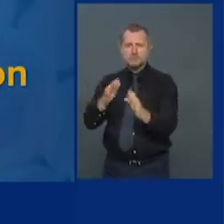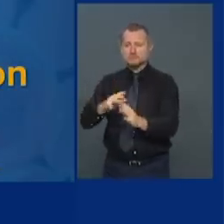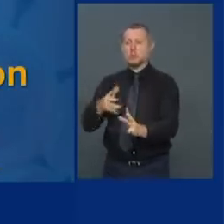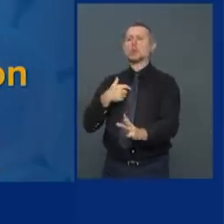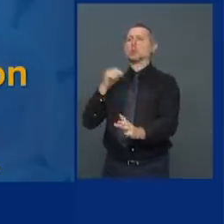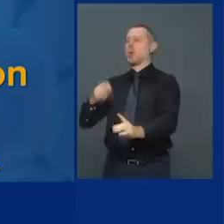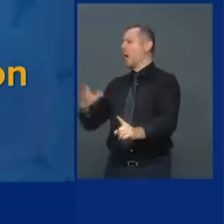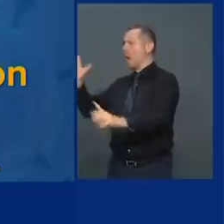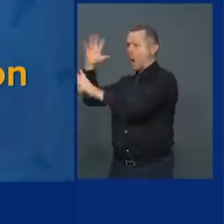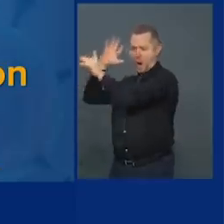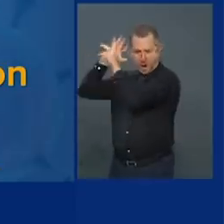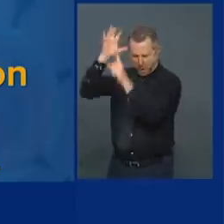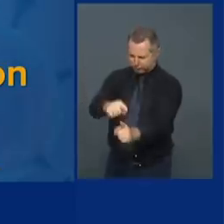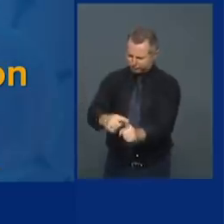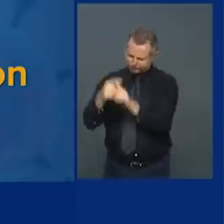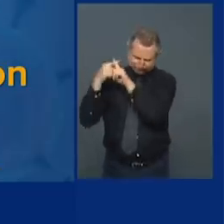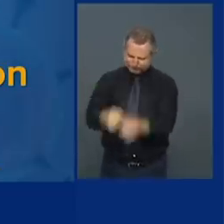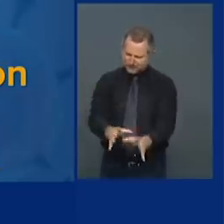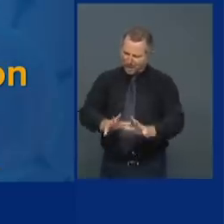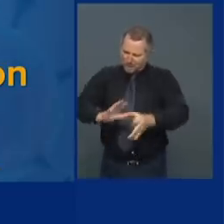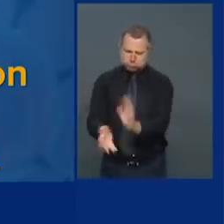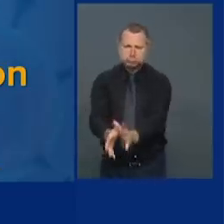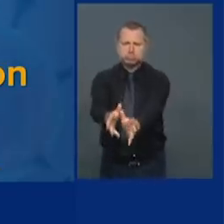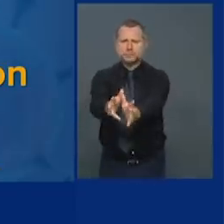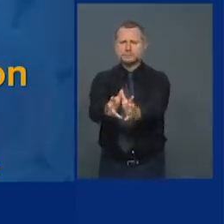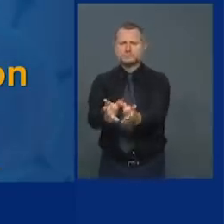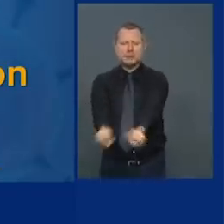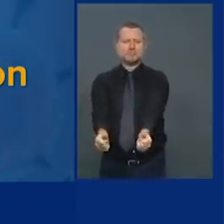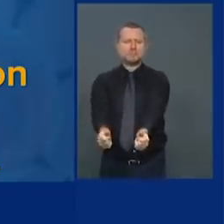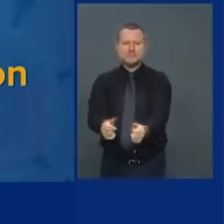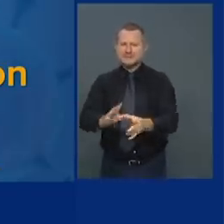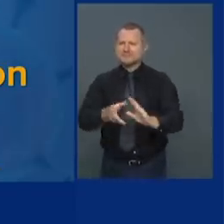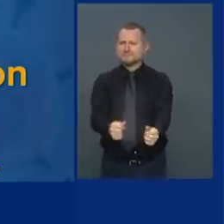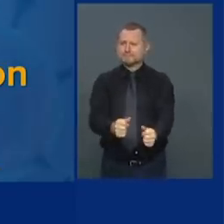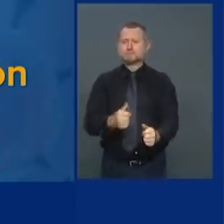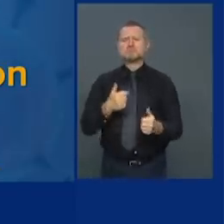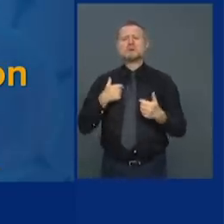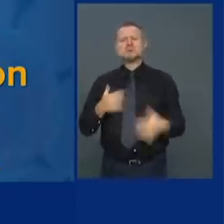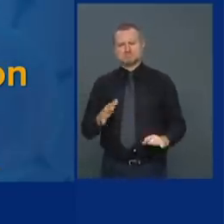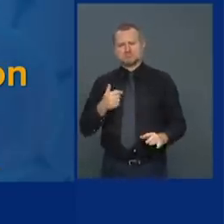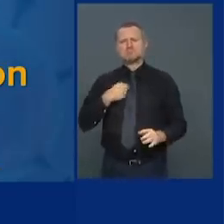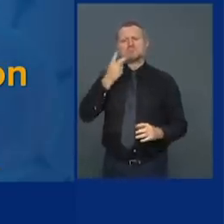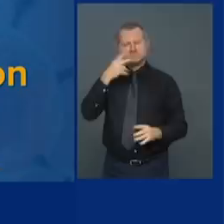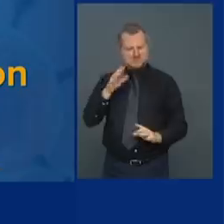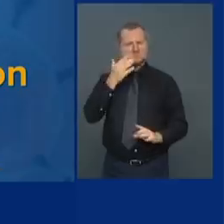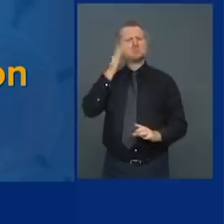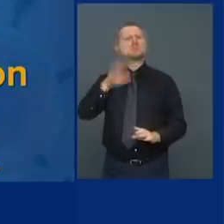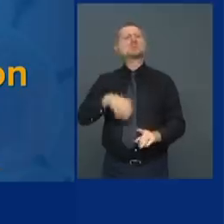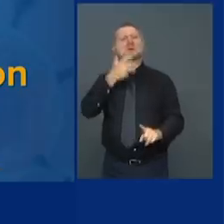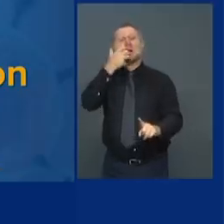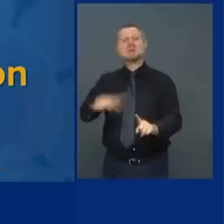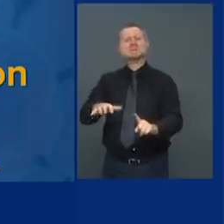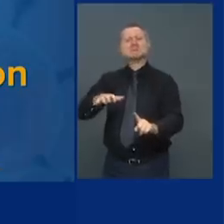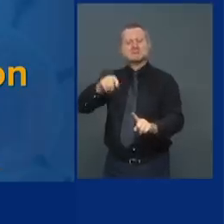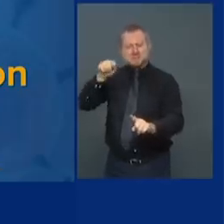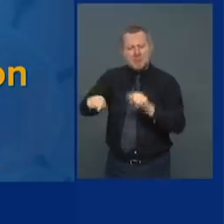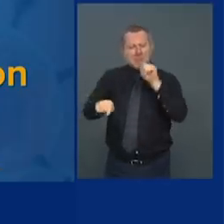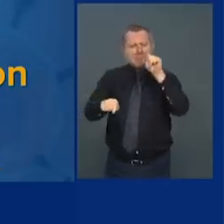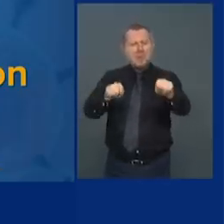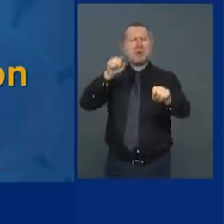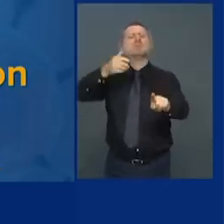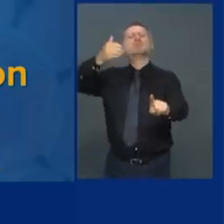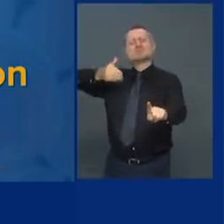hotspots. That's, we have seen hotspots before. If you remember, we had some factories